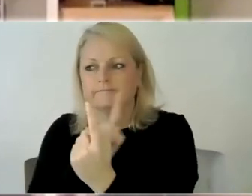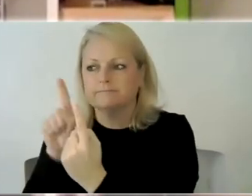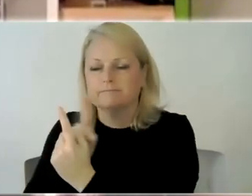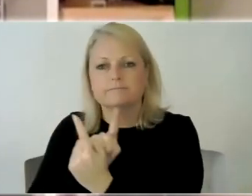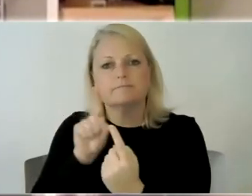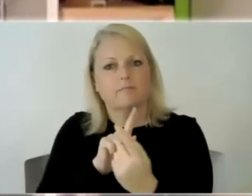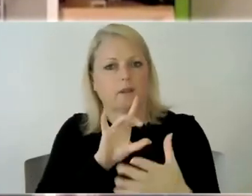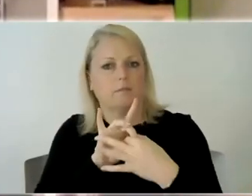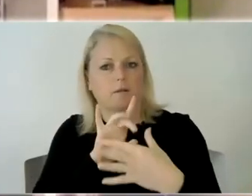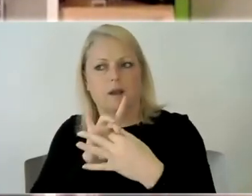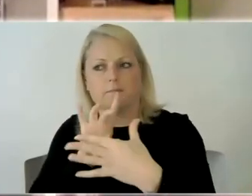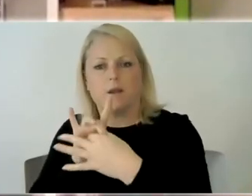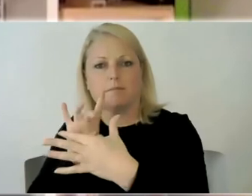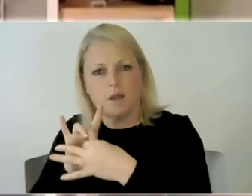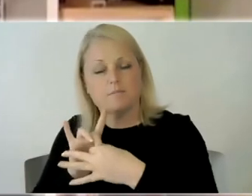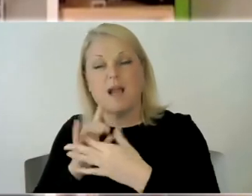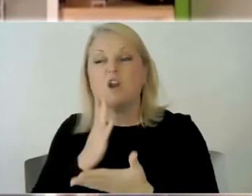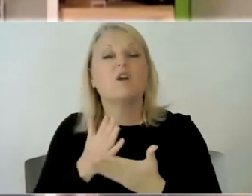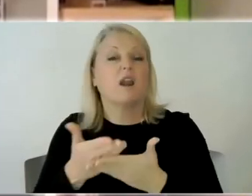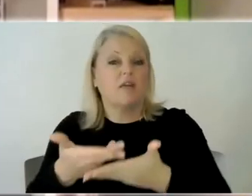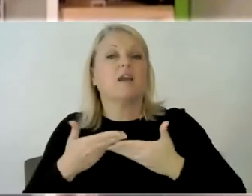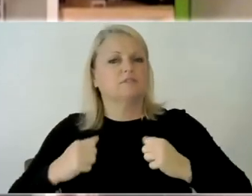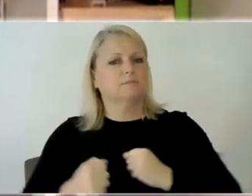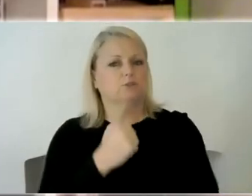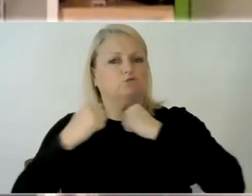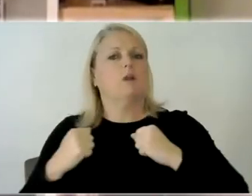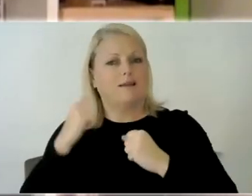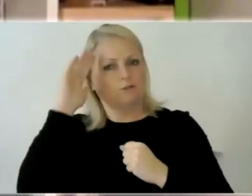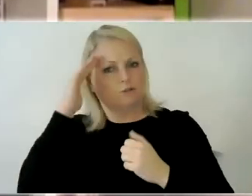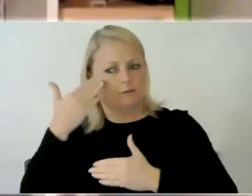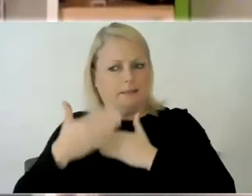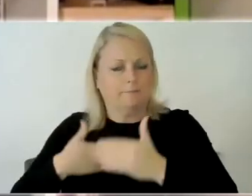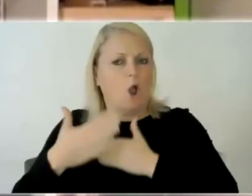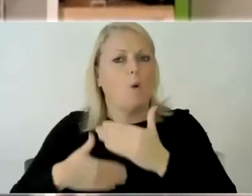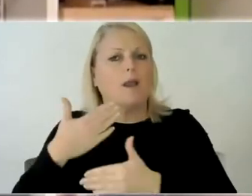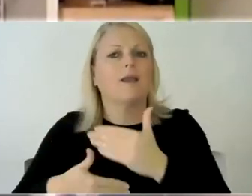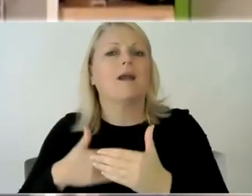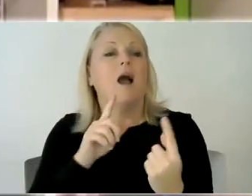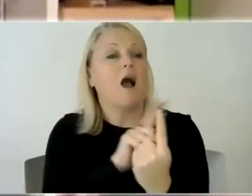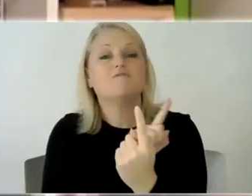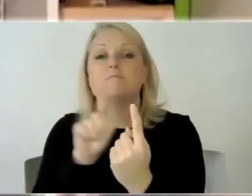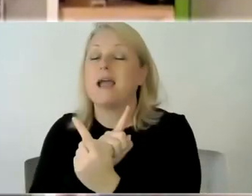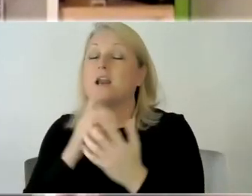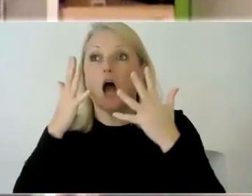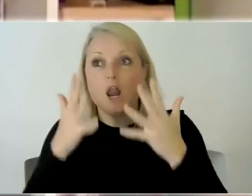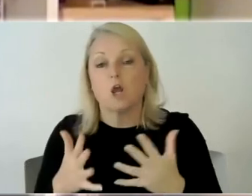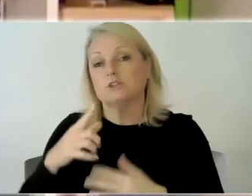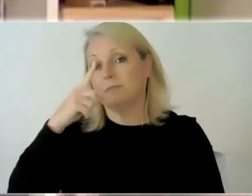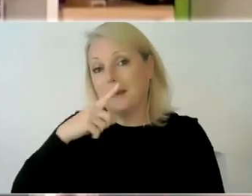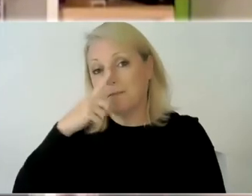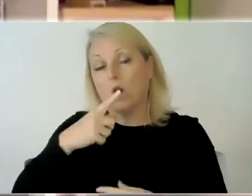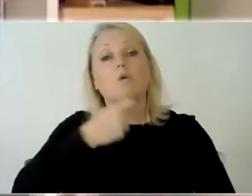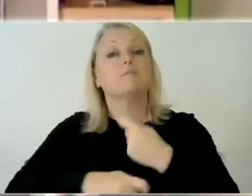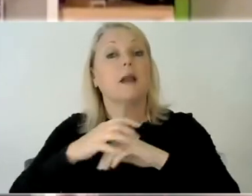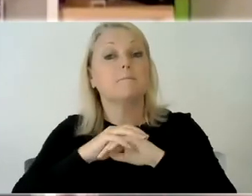that you know keeps me going each day that it's introduced me to so many people um who are now friends